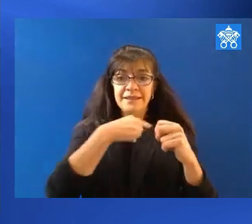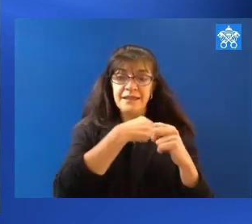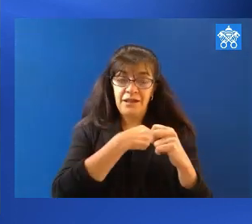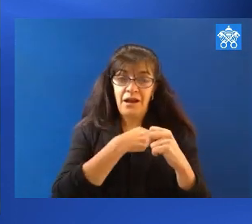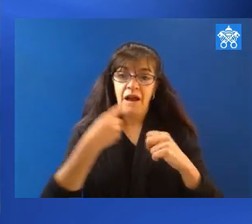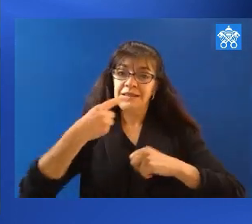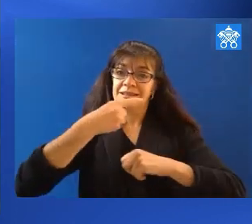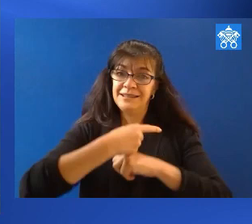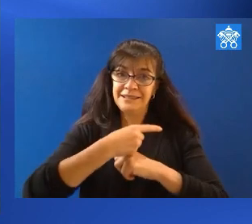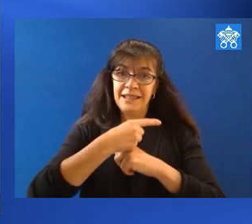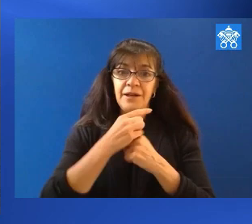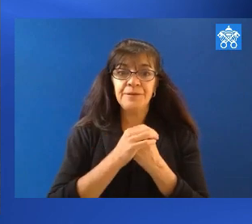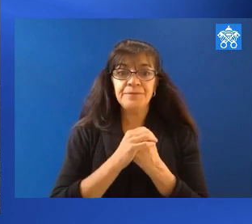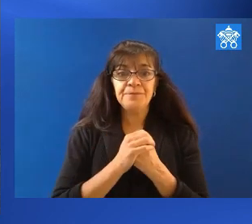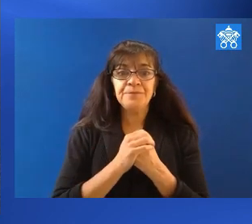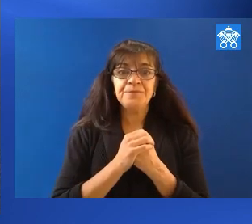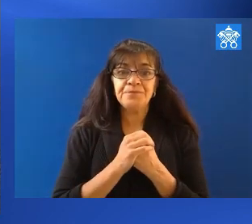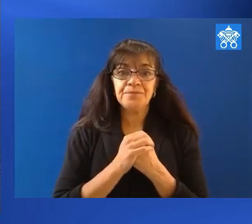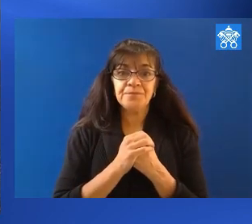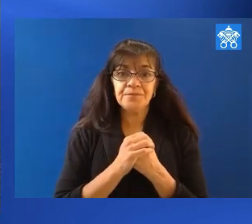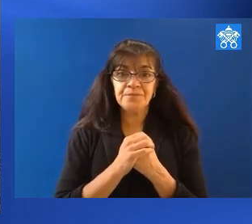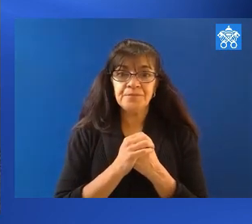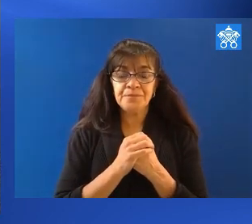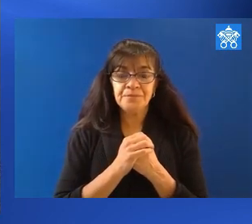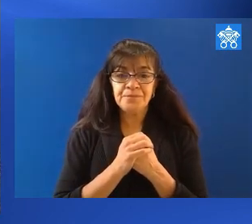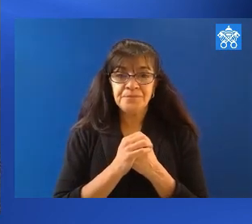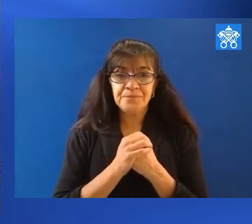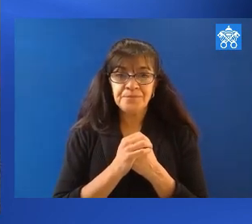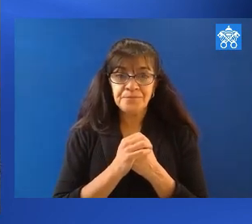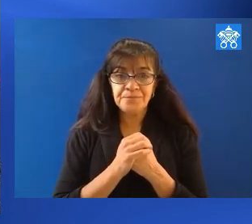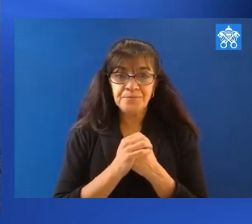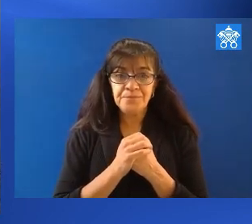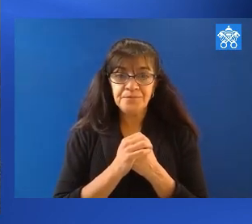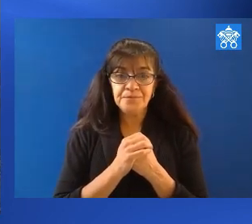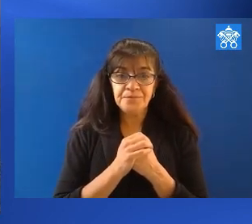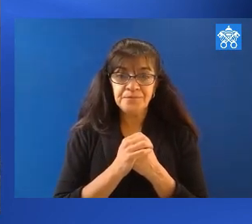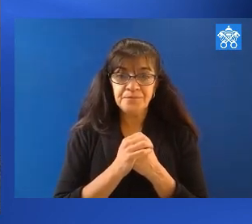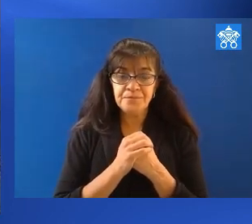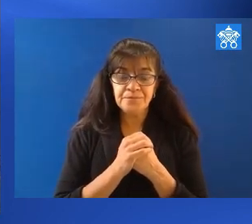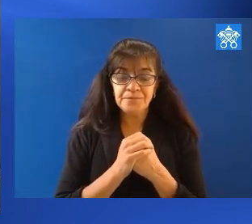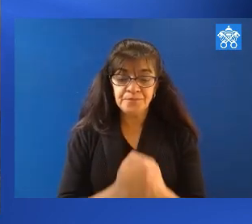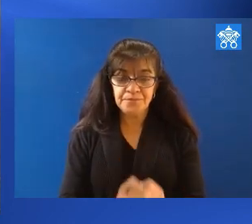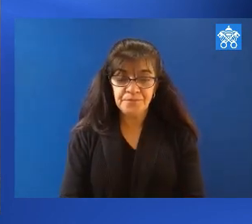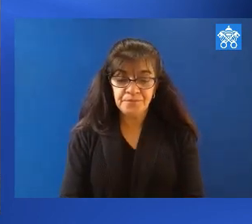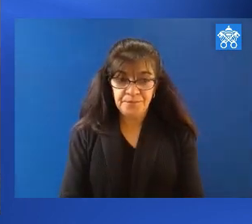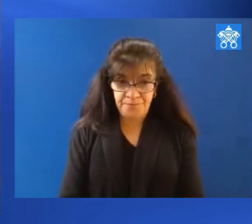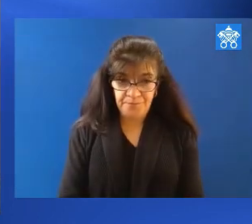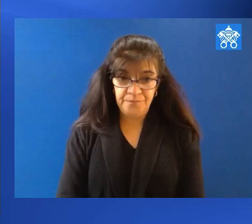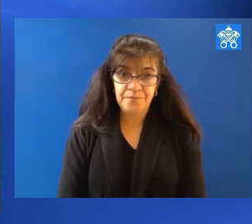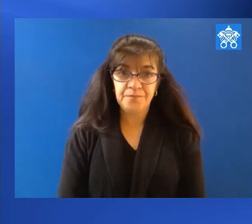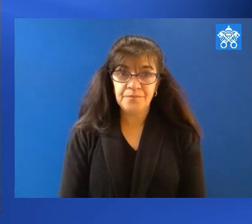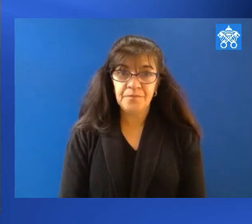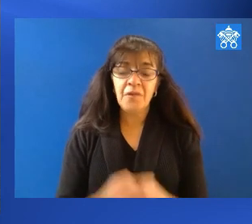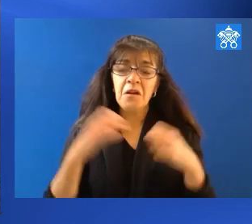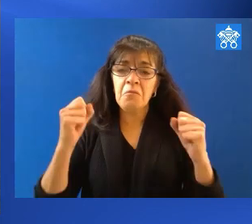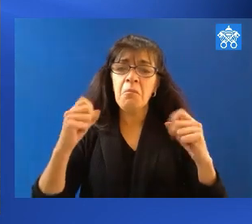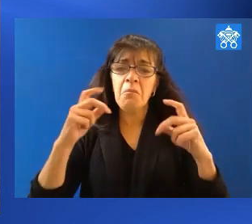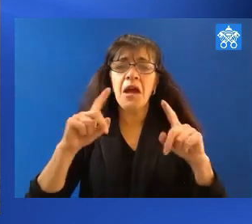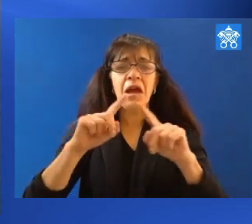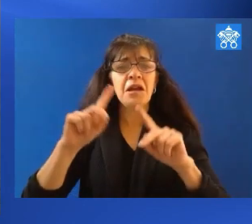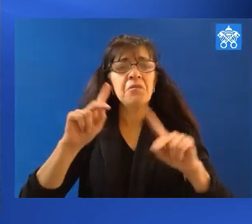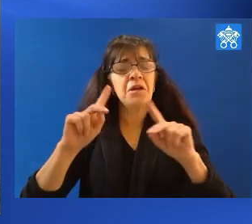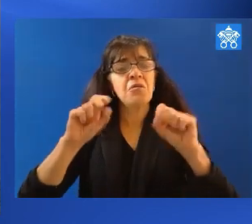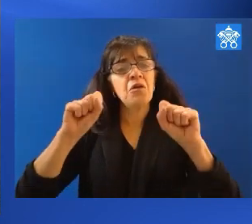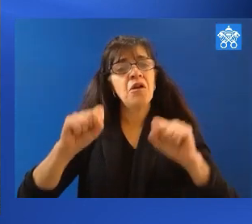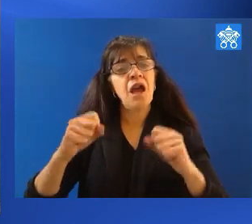Shalom World Television Networks, Shalom TV India, EWTN Television, Salt and Light